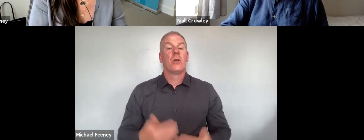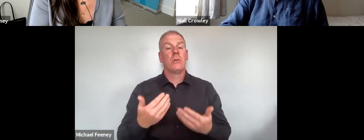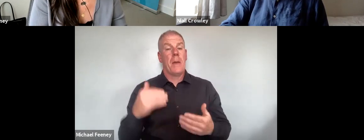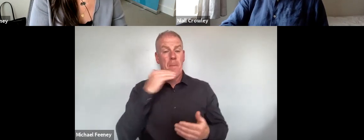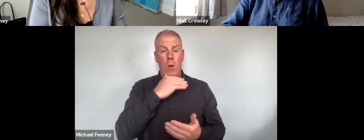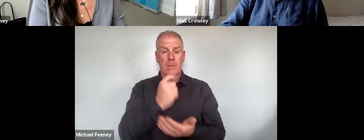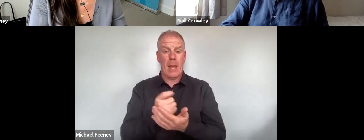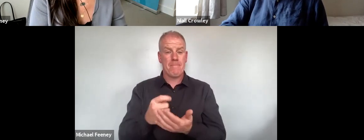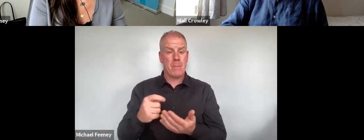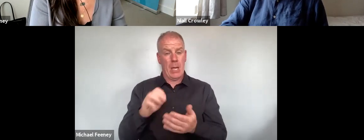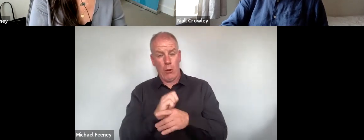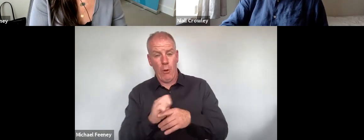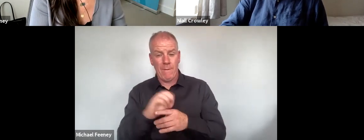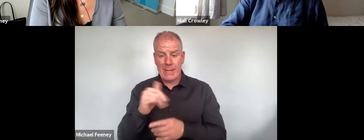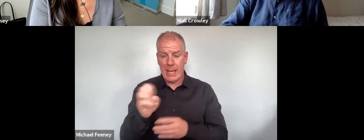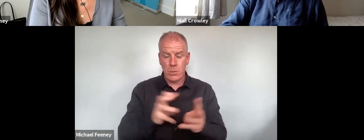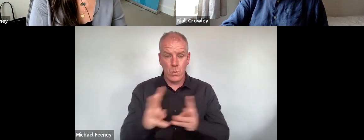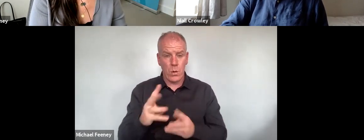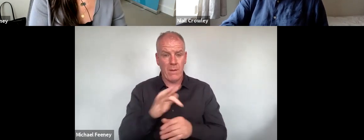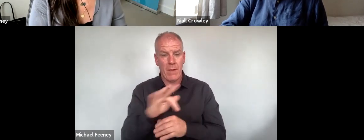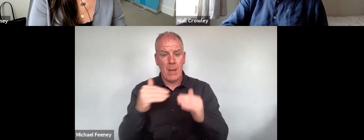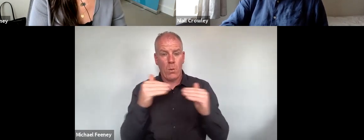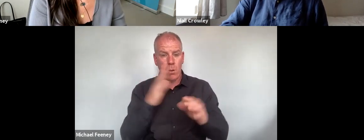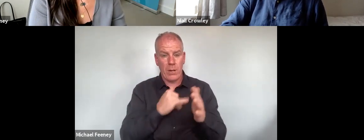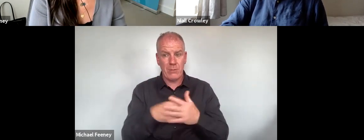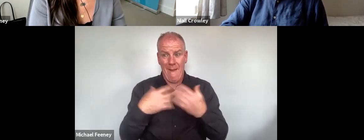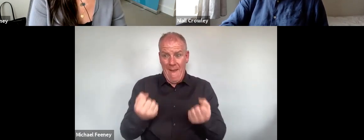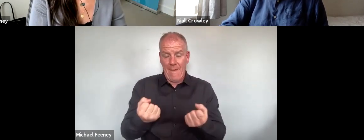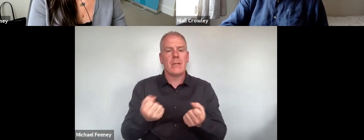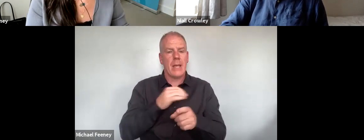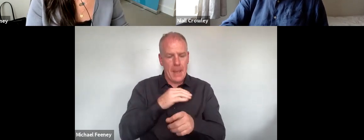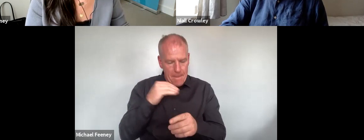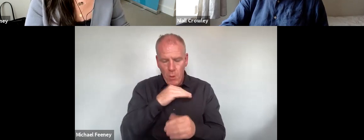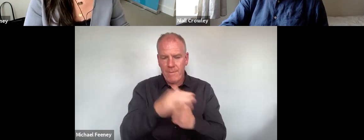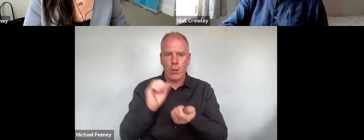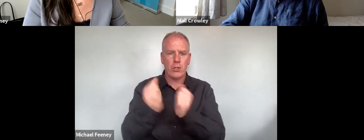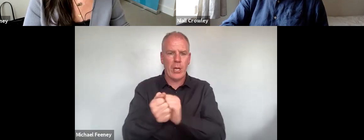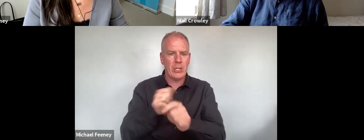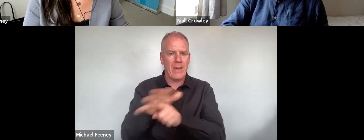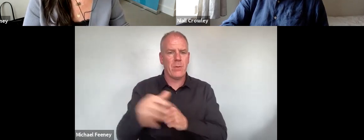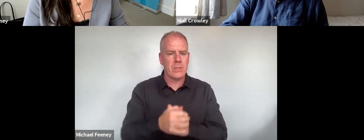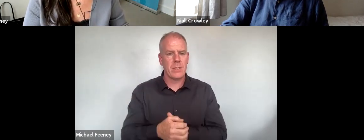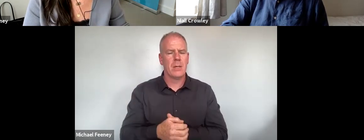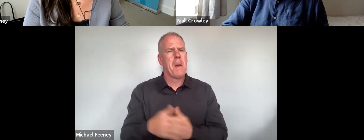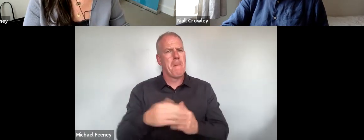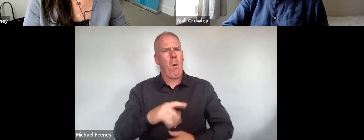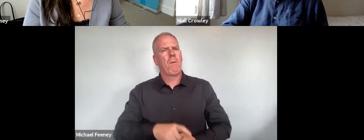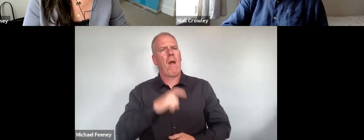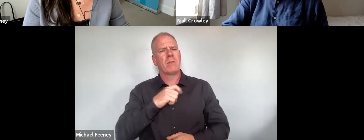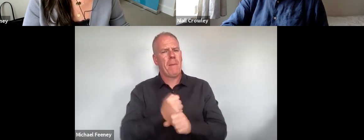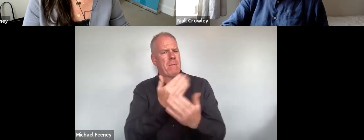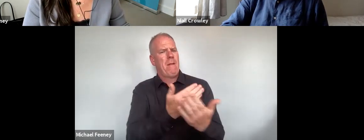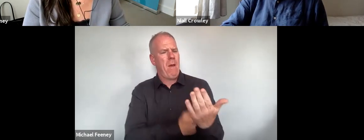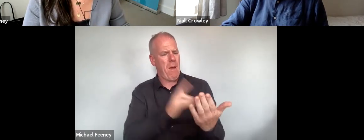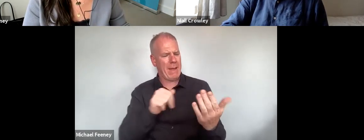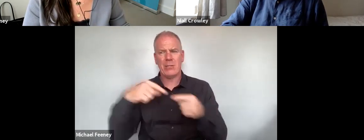by equality bodies is key to the social change purpose of equality bodies. It builds confidence across the grounds in the legislation as a means of